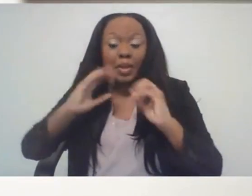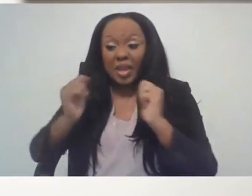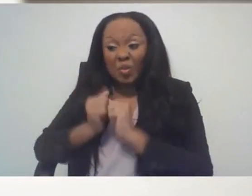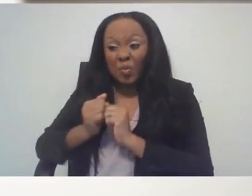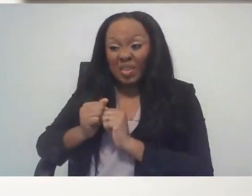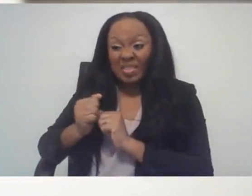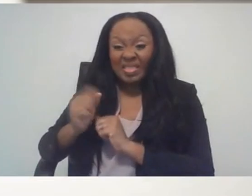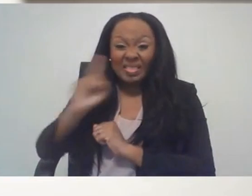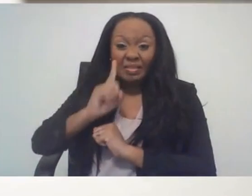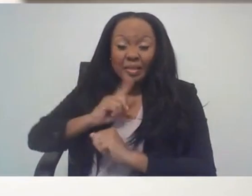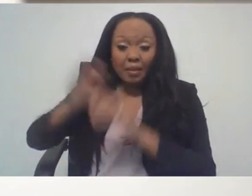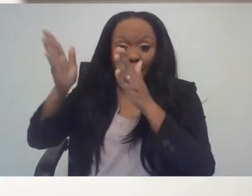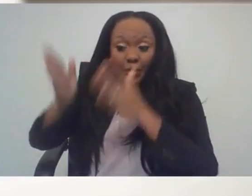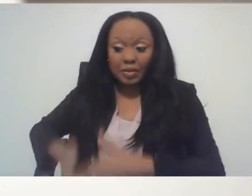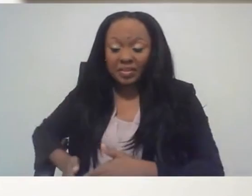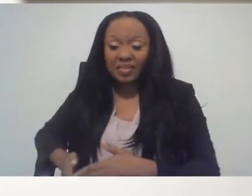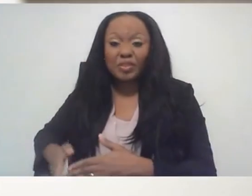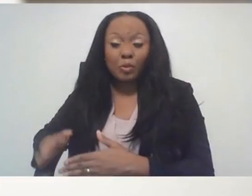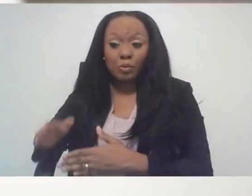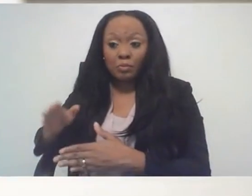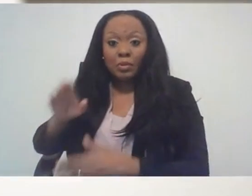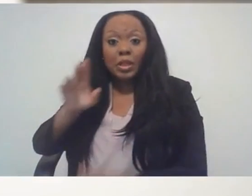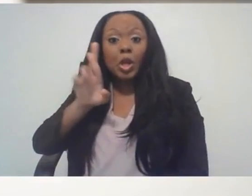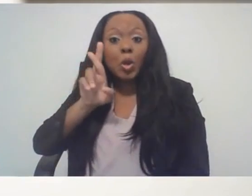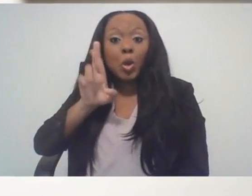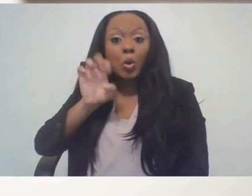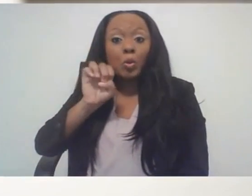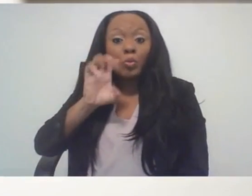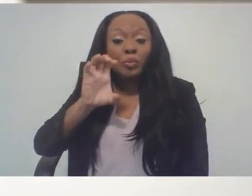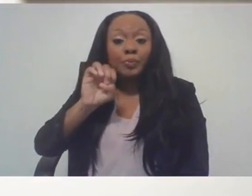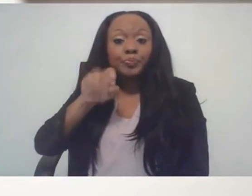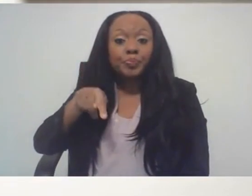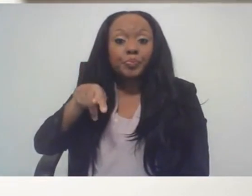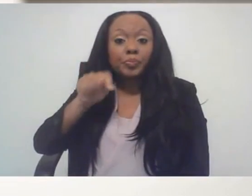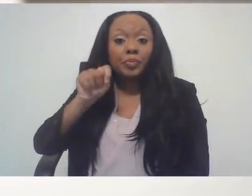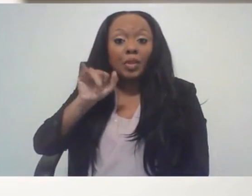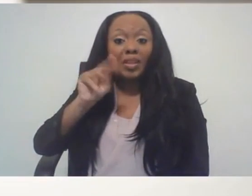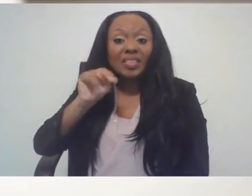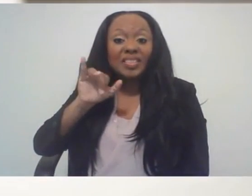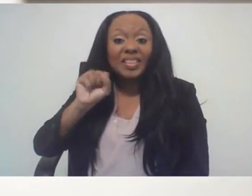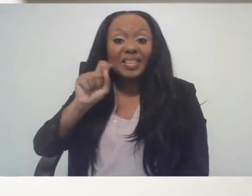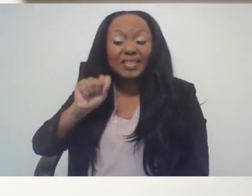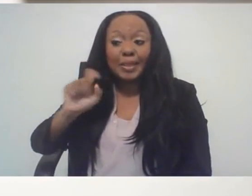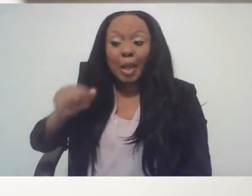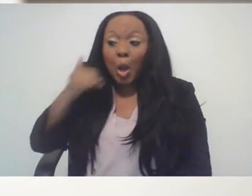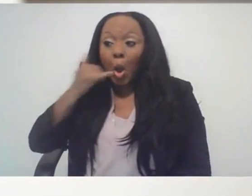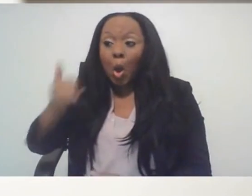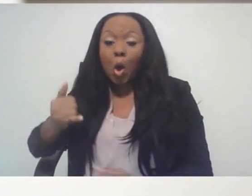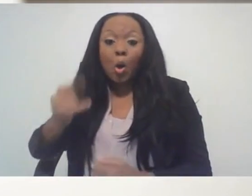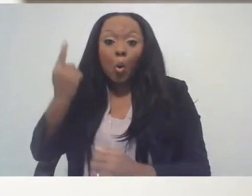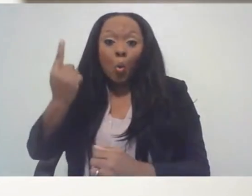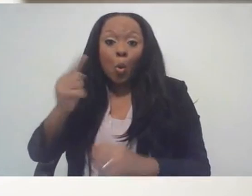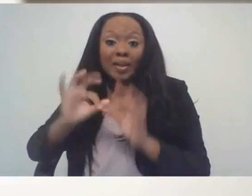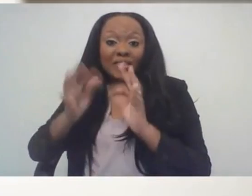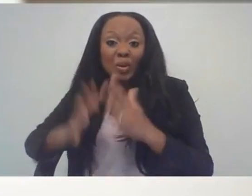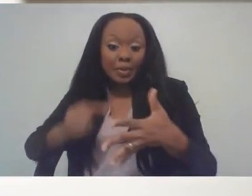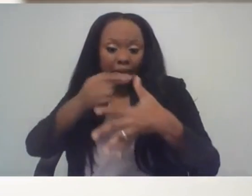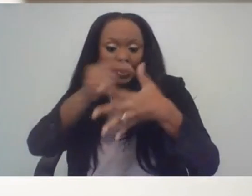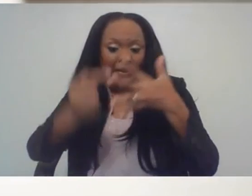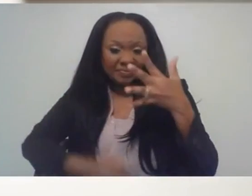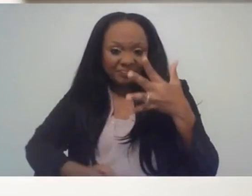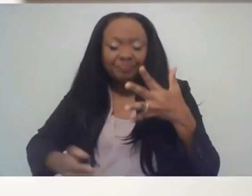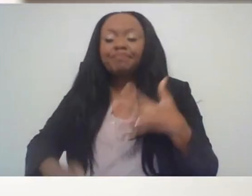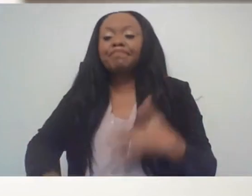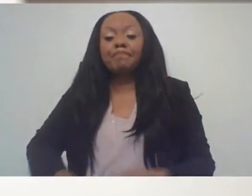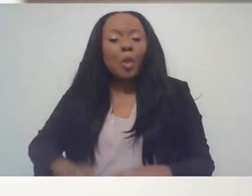that back to the business place with whom they are interacting. We're working with obviously our partners in this process, the critical agencies to begin with,